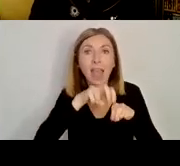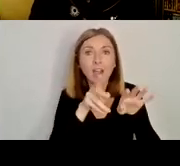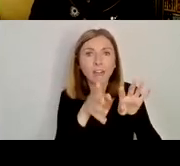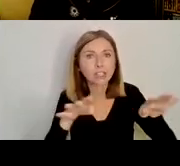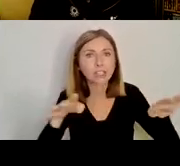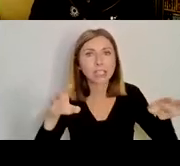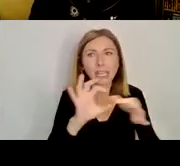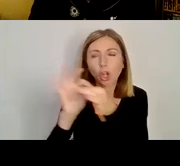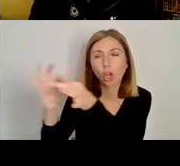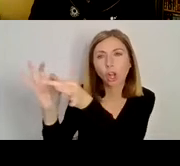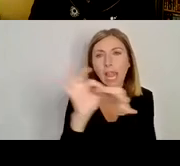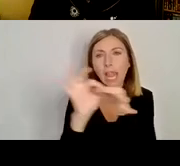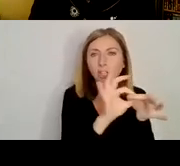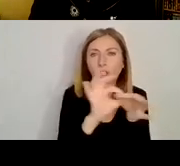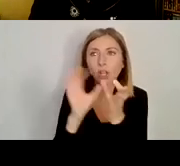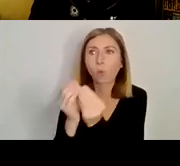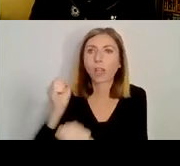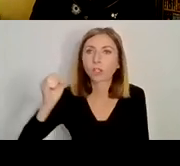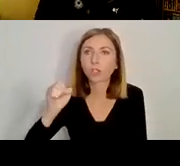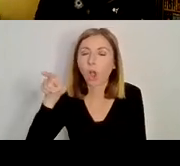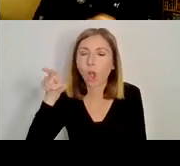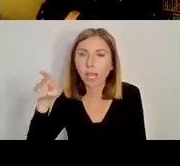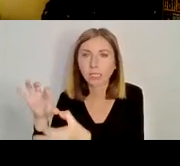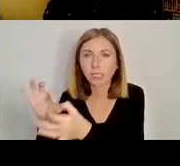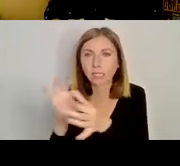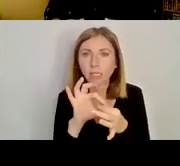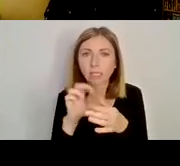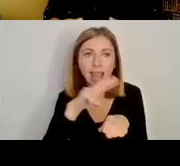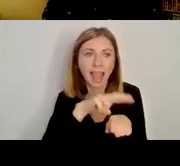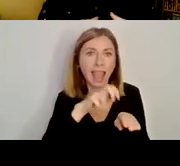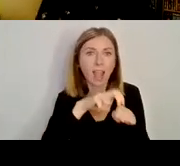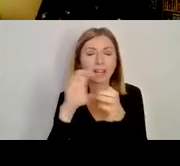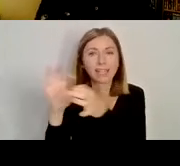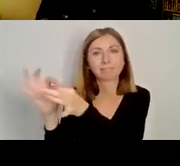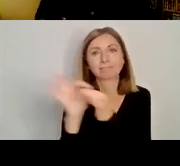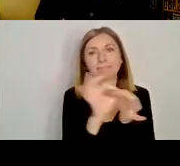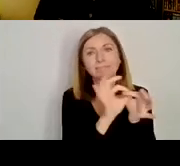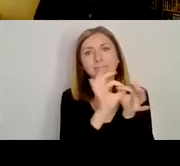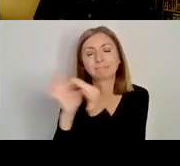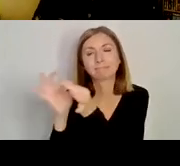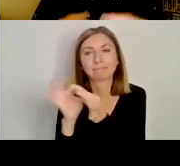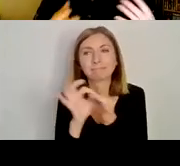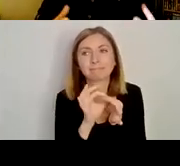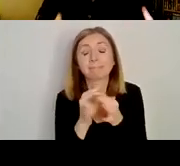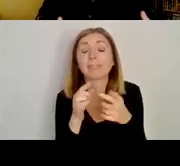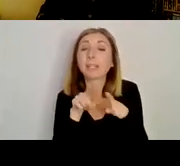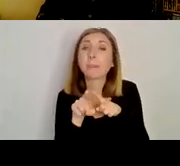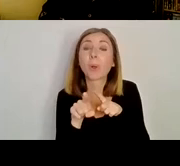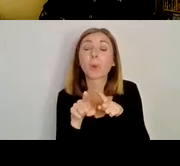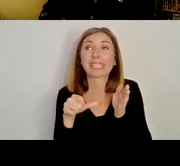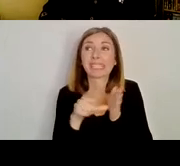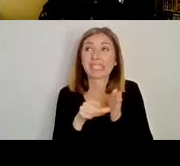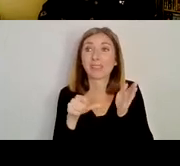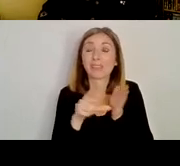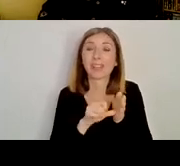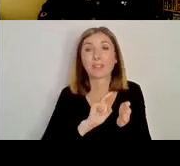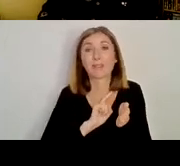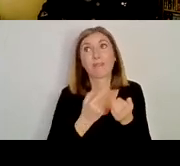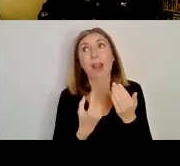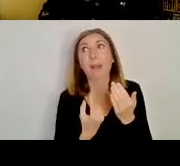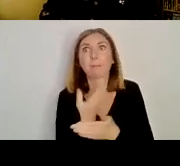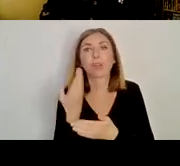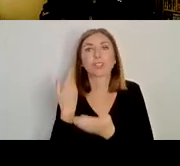I mean, one of the, I suppose, things which is most difficult for how modern history is often written